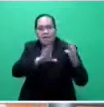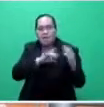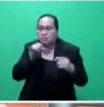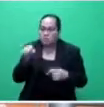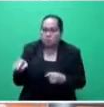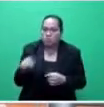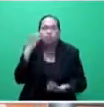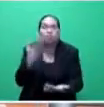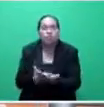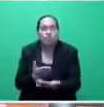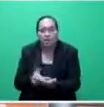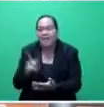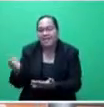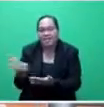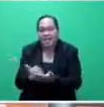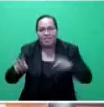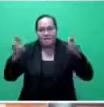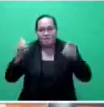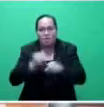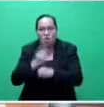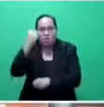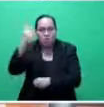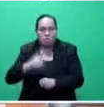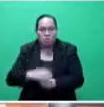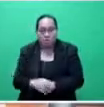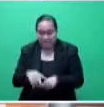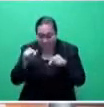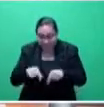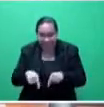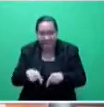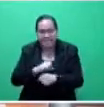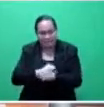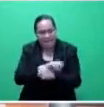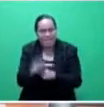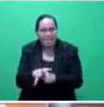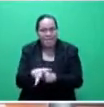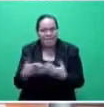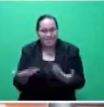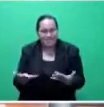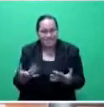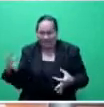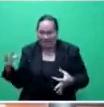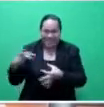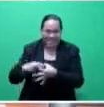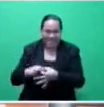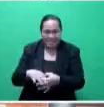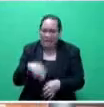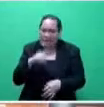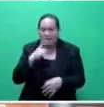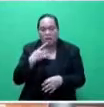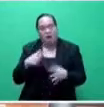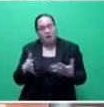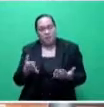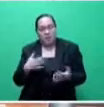prove that it was an act of God. And the act of God, in this case, is the pandemic. They can't, for example, assume their business is